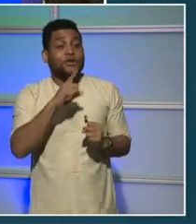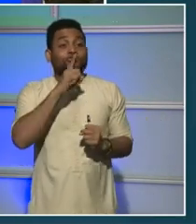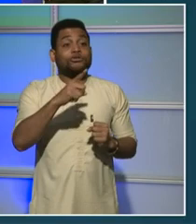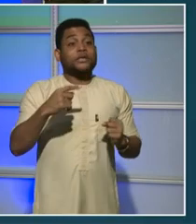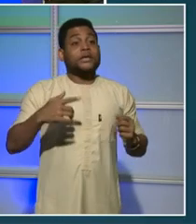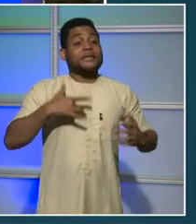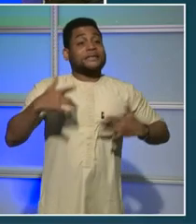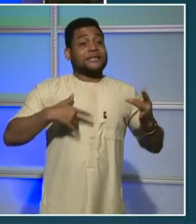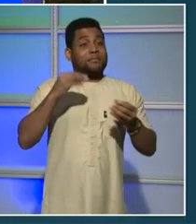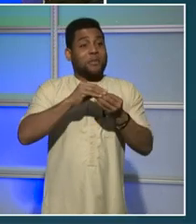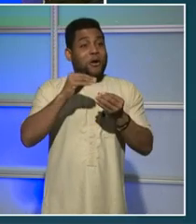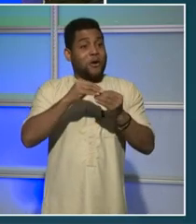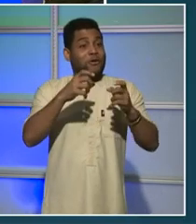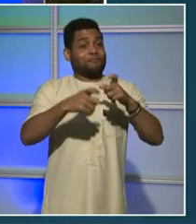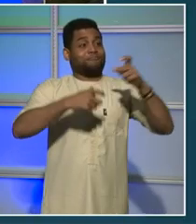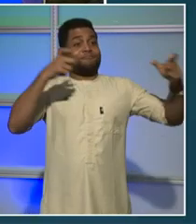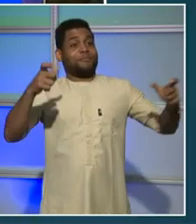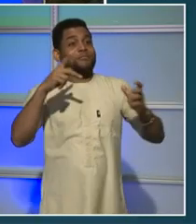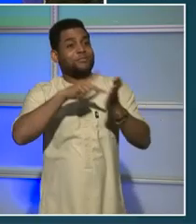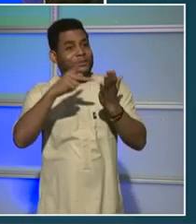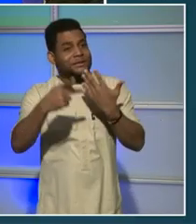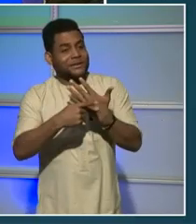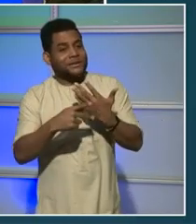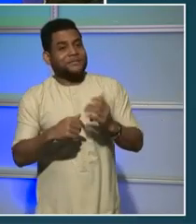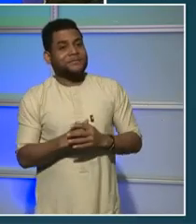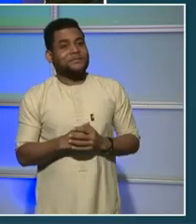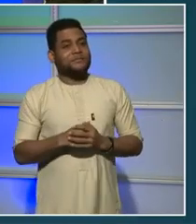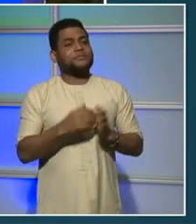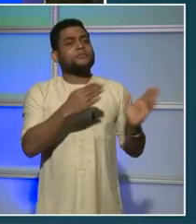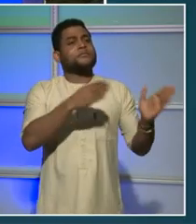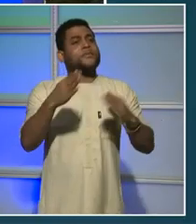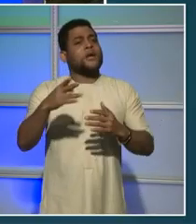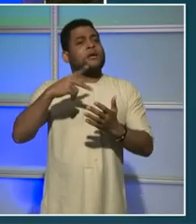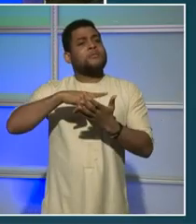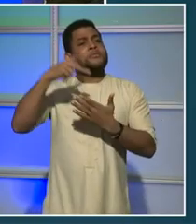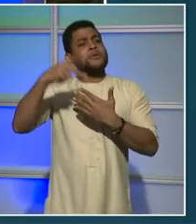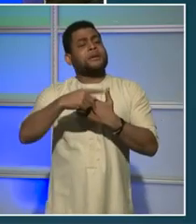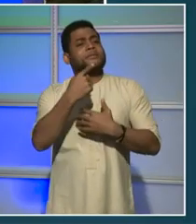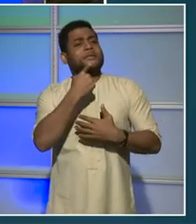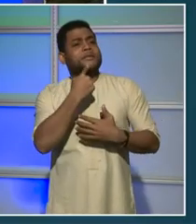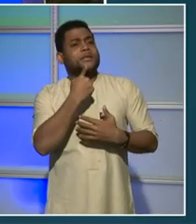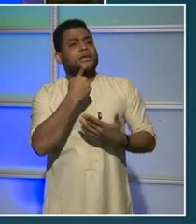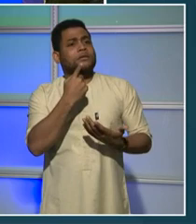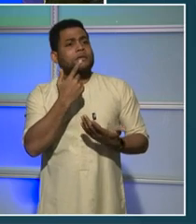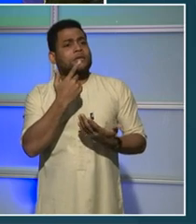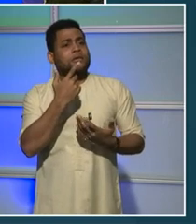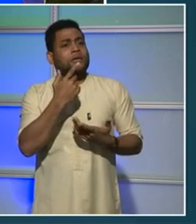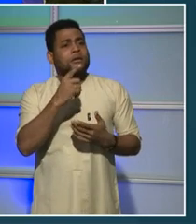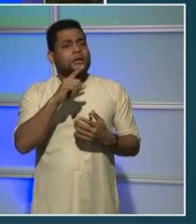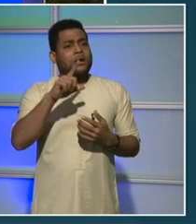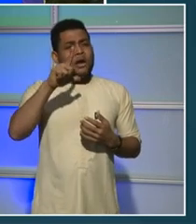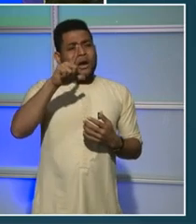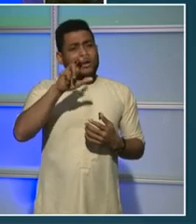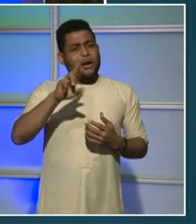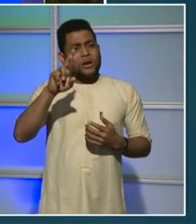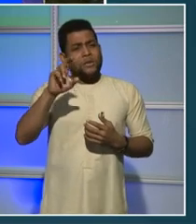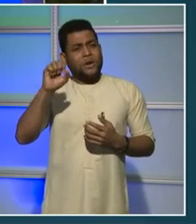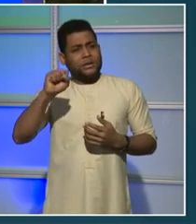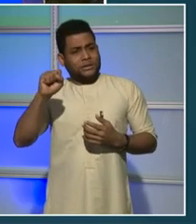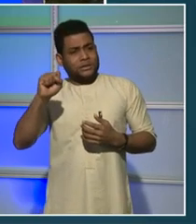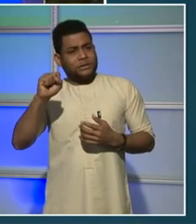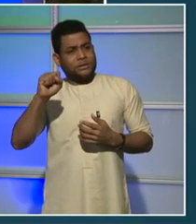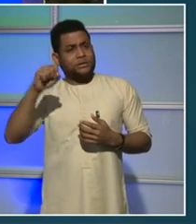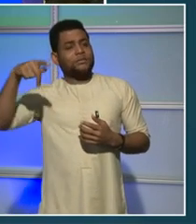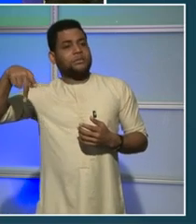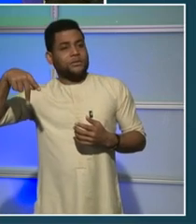We also invest significantly in programs called the Local Rent Supplement Program or Permanent Supportive Housing Program. These are